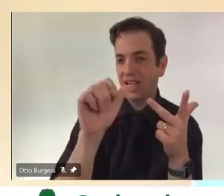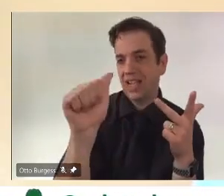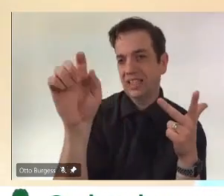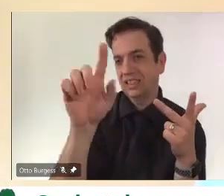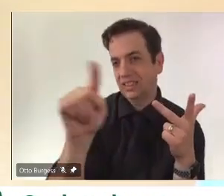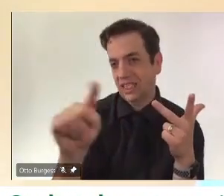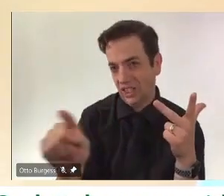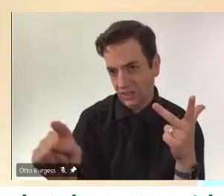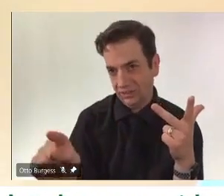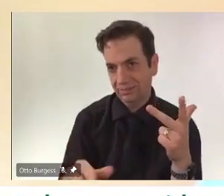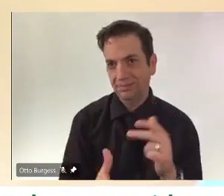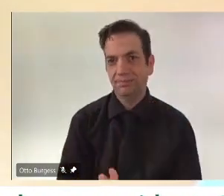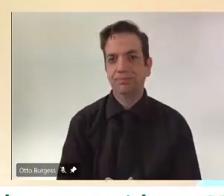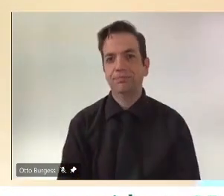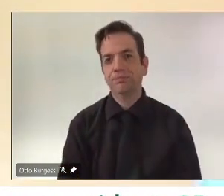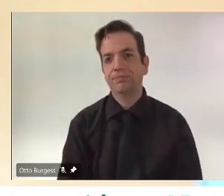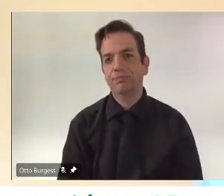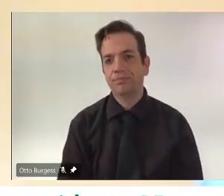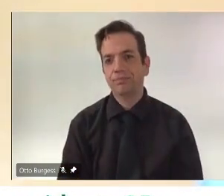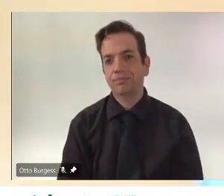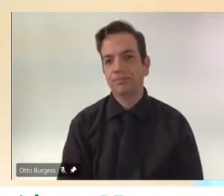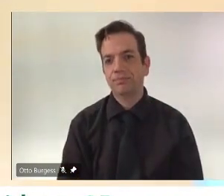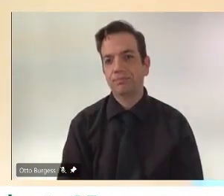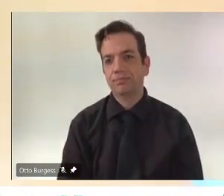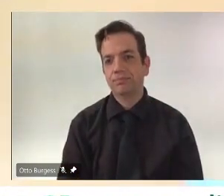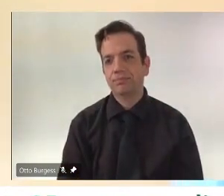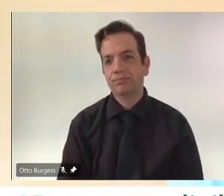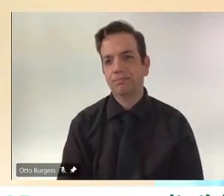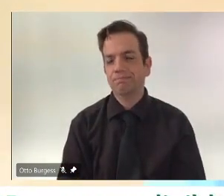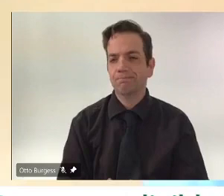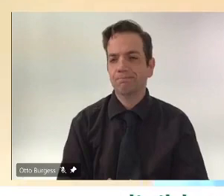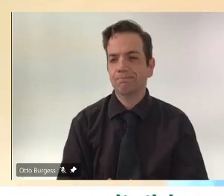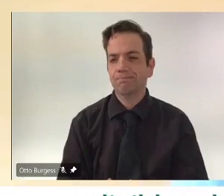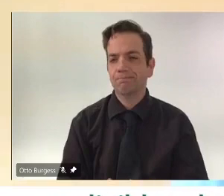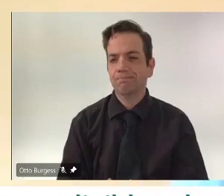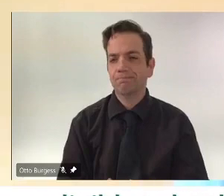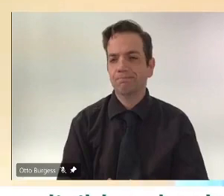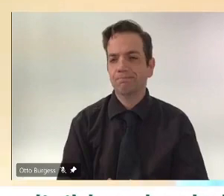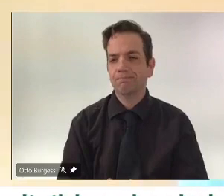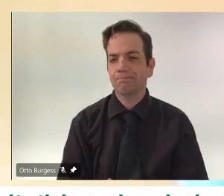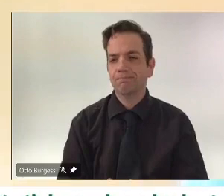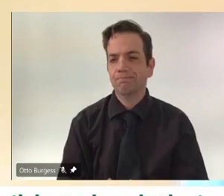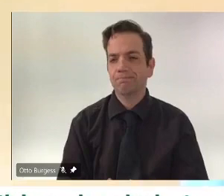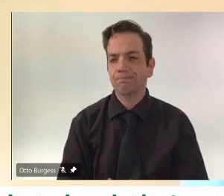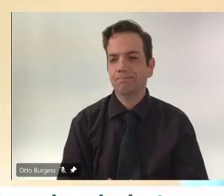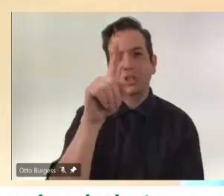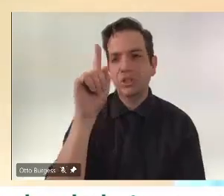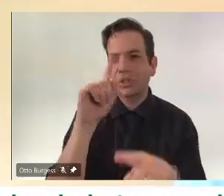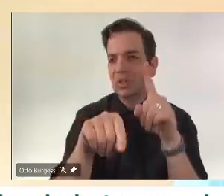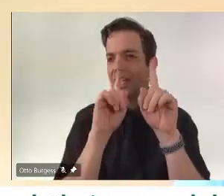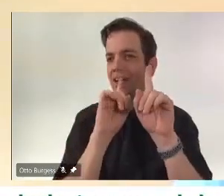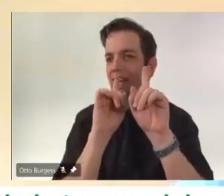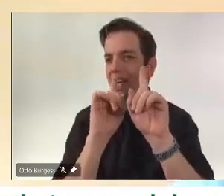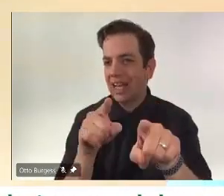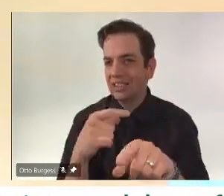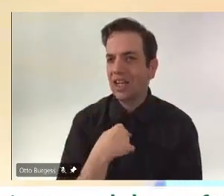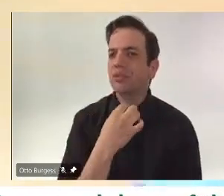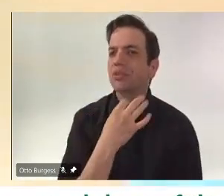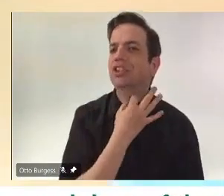I don't I have a feeling this is not something that anyone can answer because I was just wondering about AstraZeneca supply. At this point,